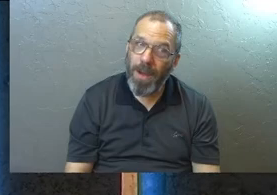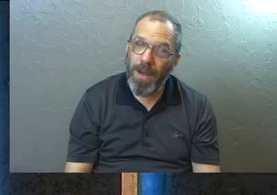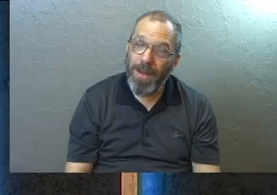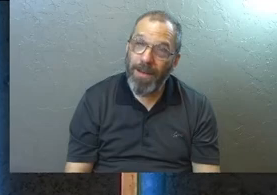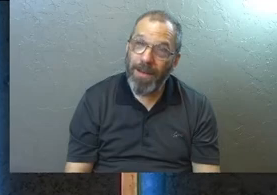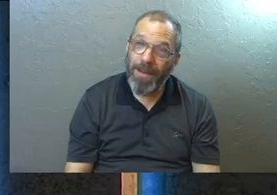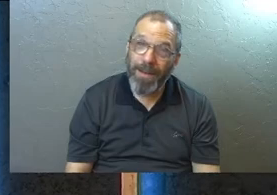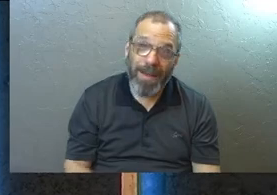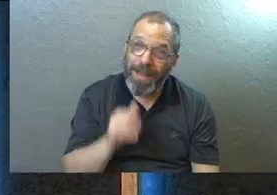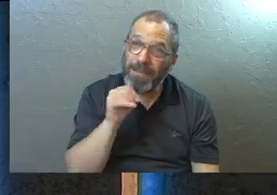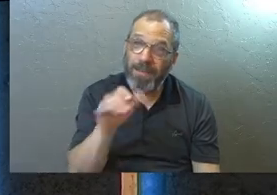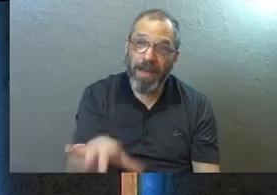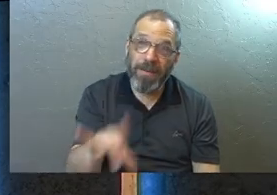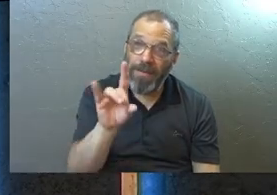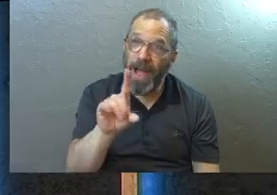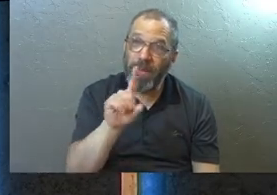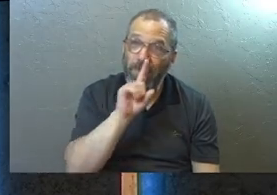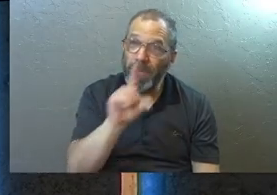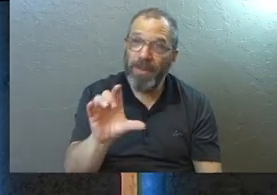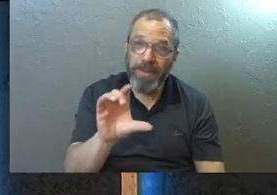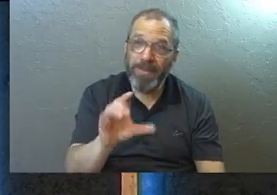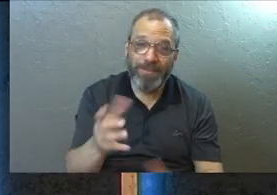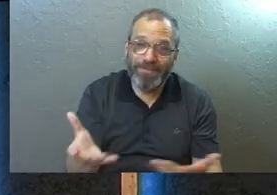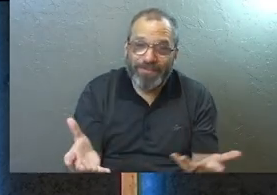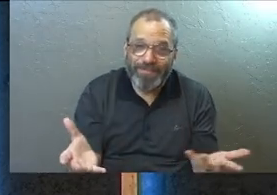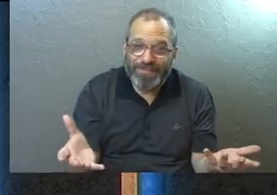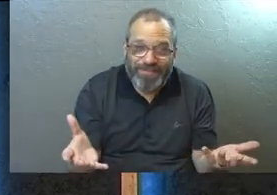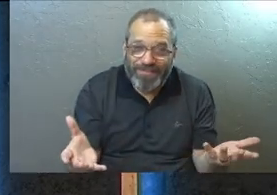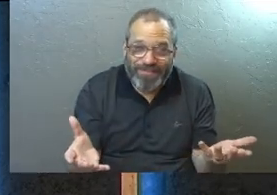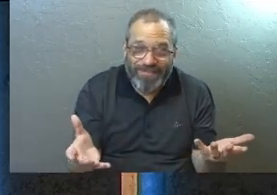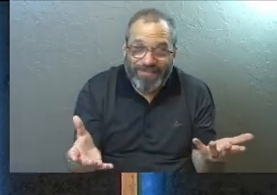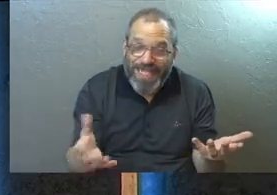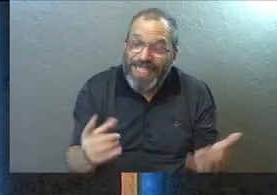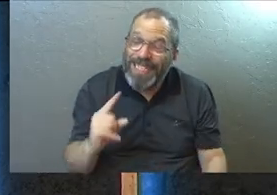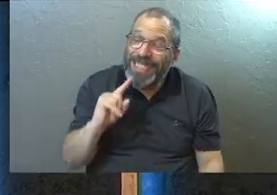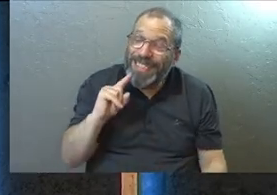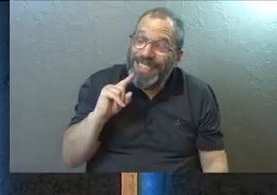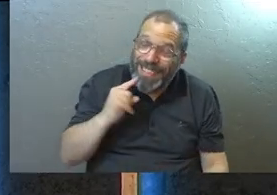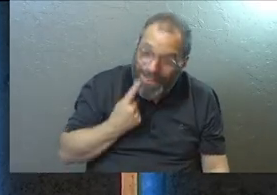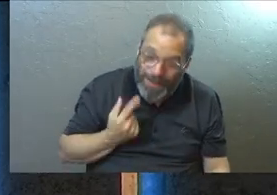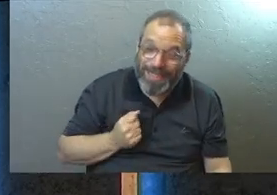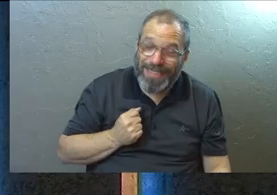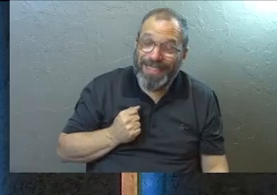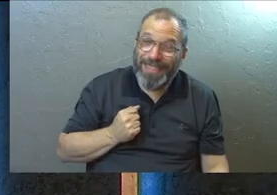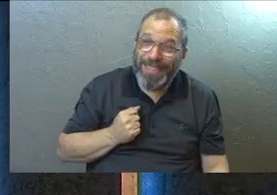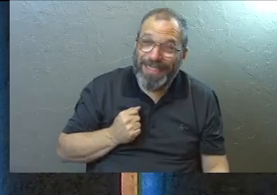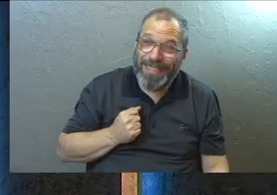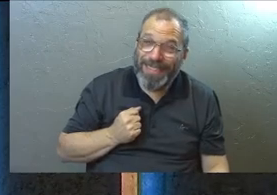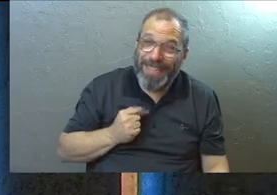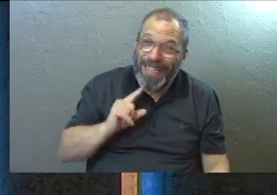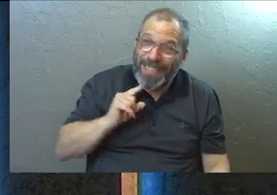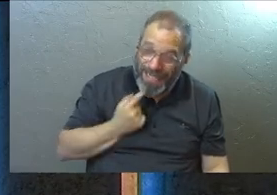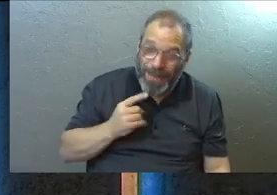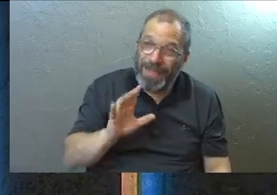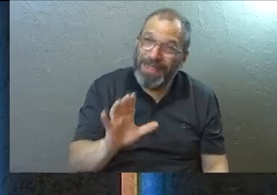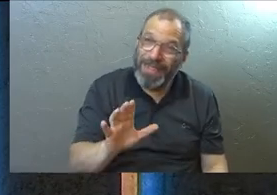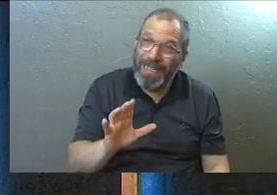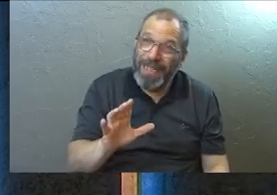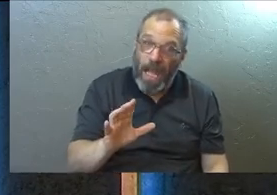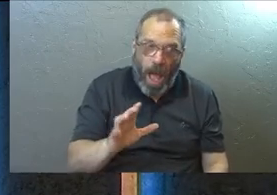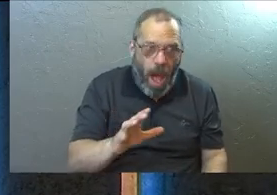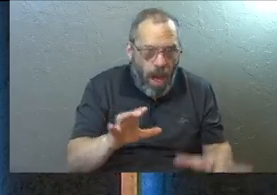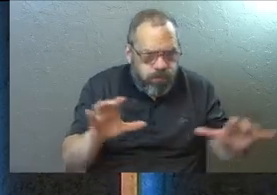Because they're not going to find the real thing. It's that serious to God. You can't be so